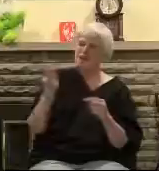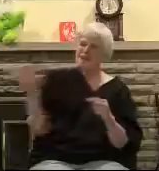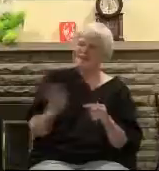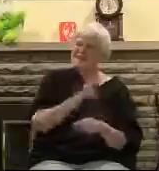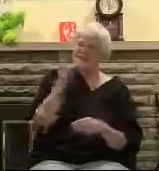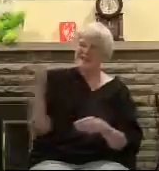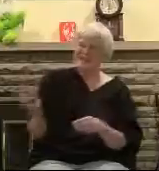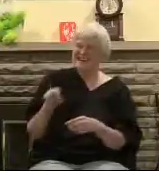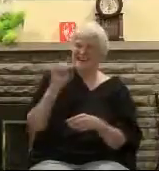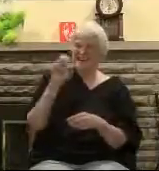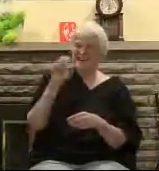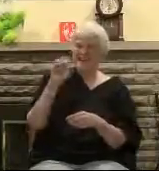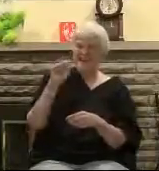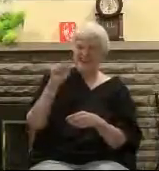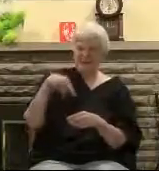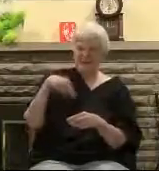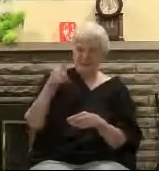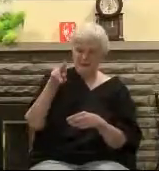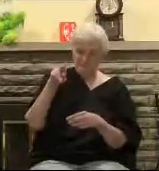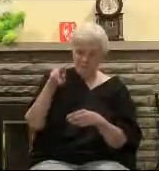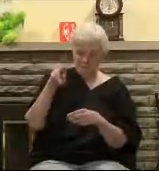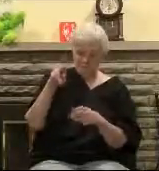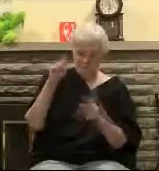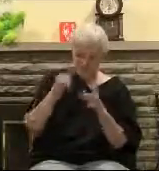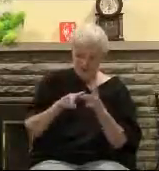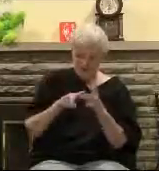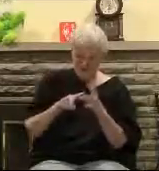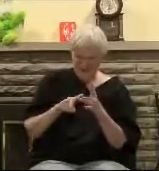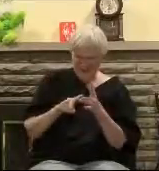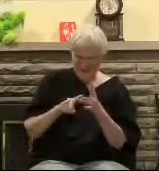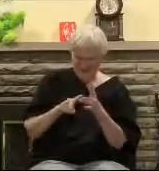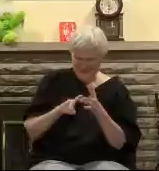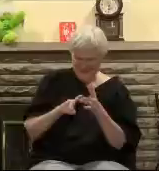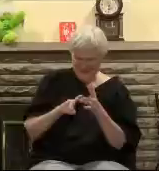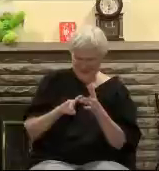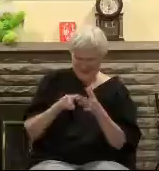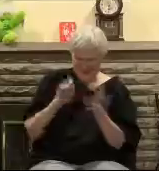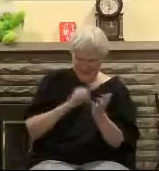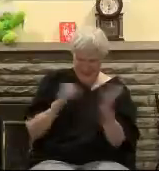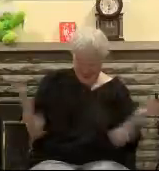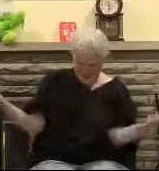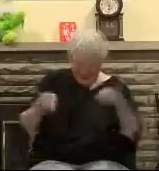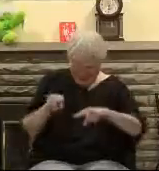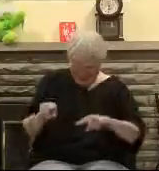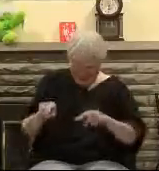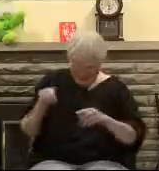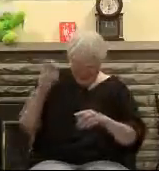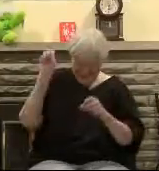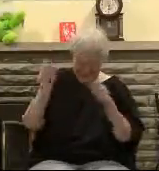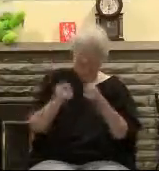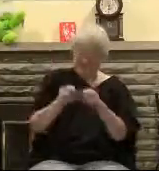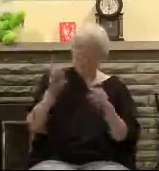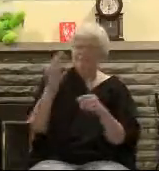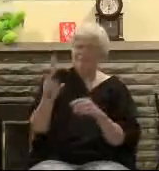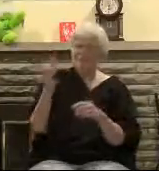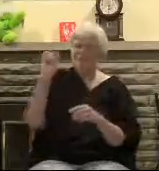or we would say Wednesday April 3rd 30 AD Amen A real event It happened